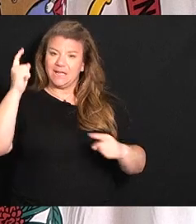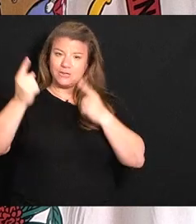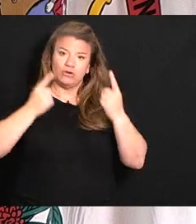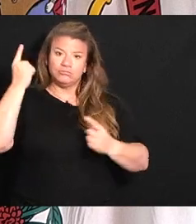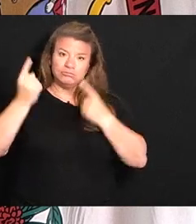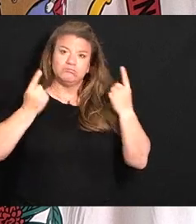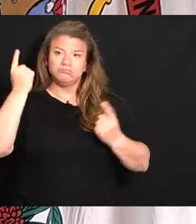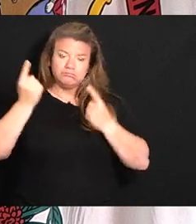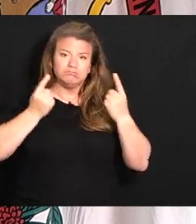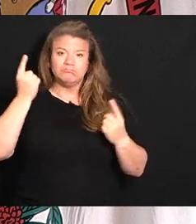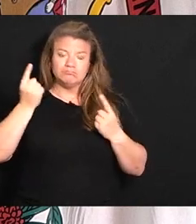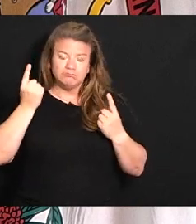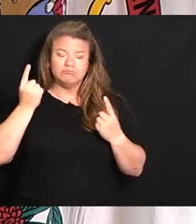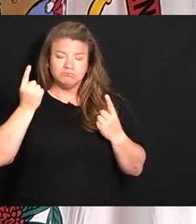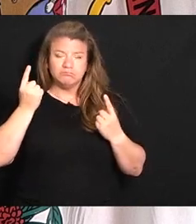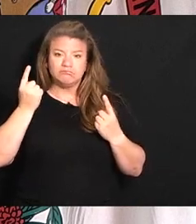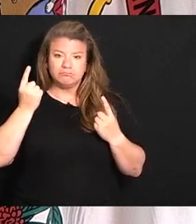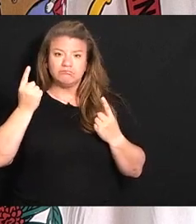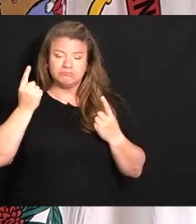standpoint of